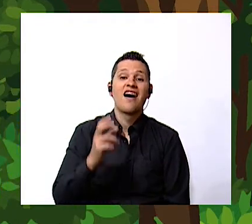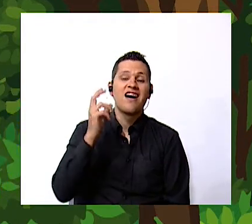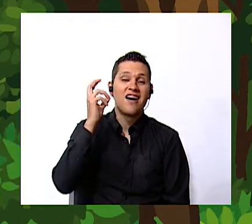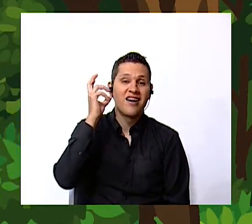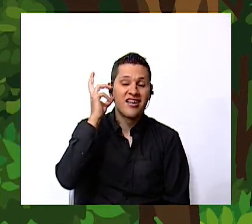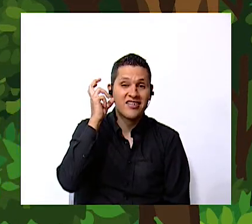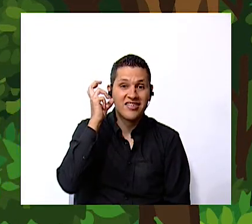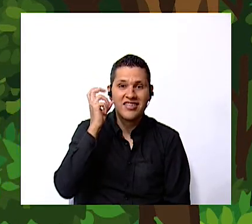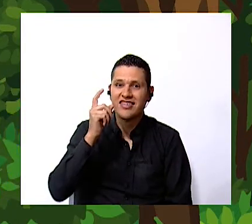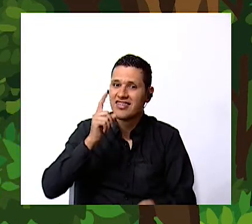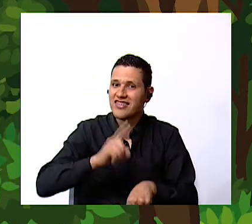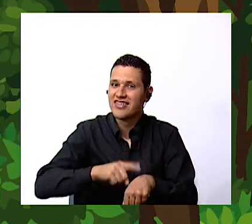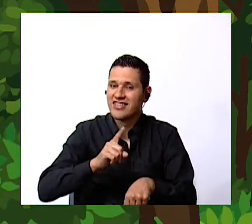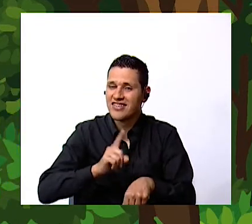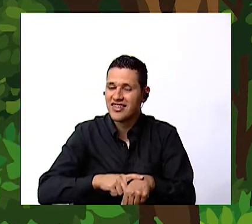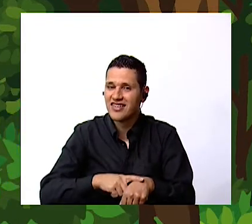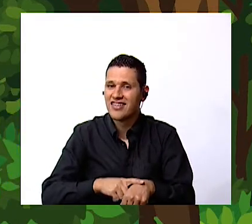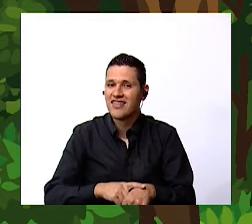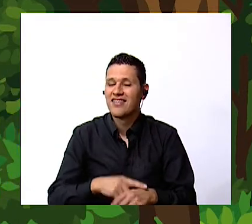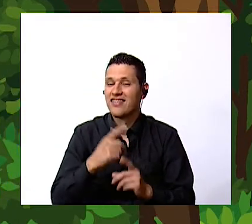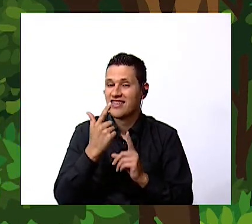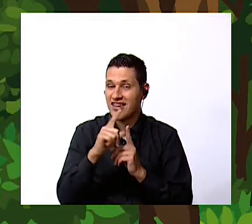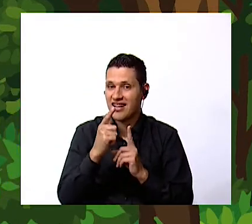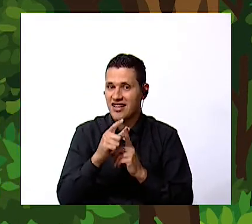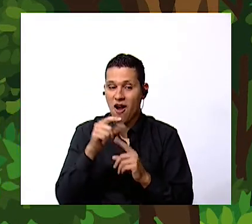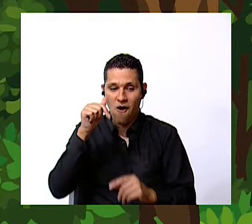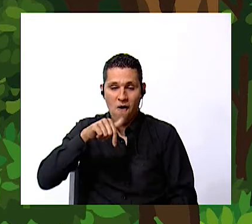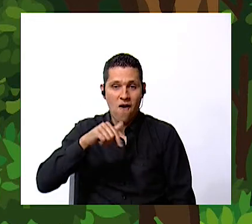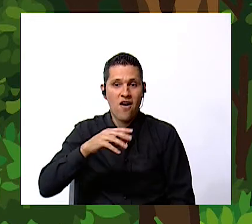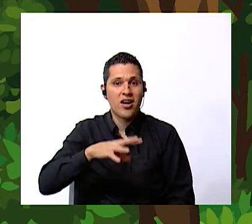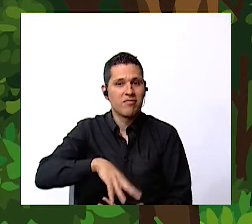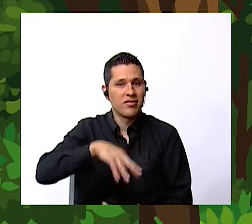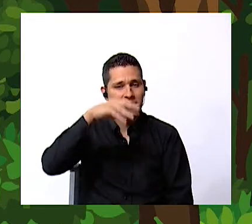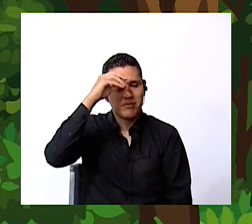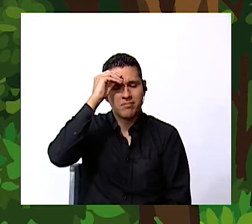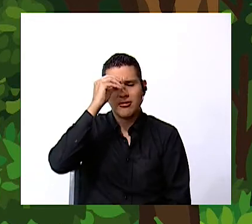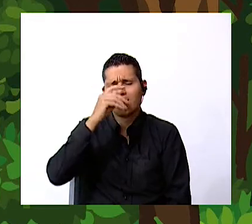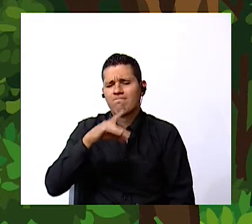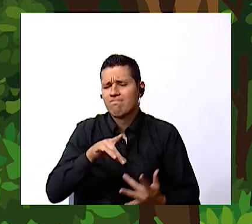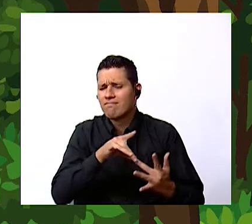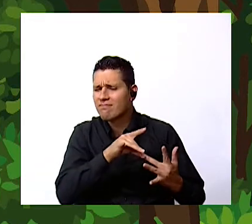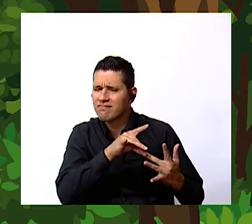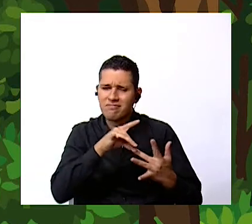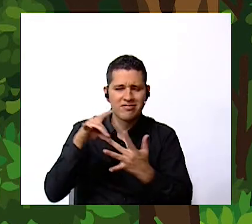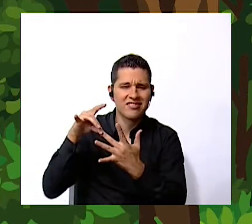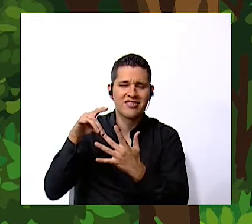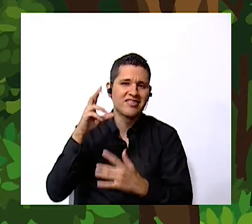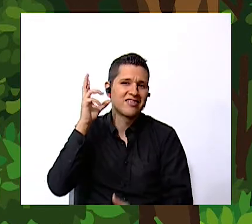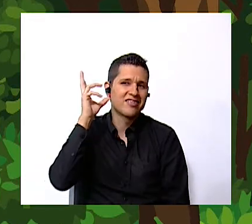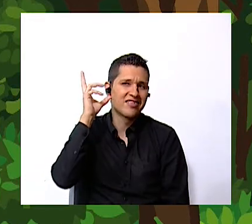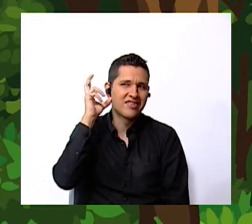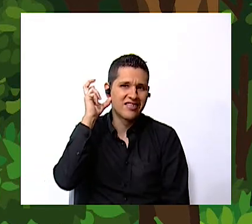so today we are going to learn a very special sound which is